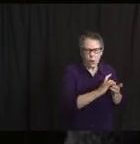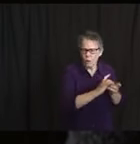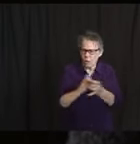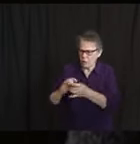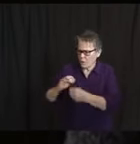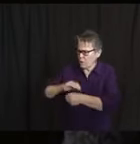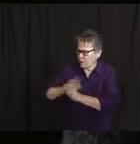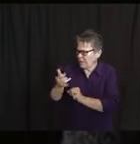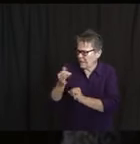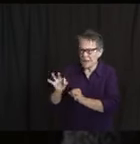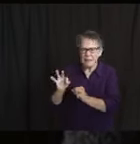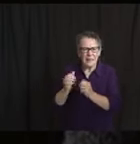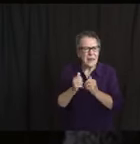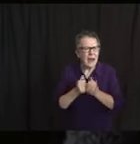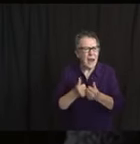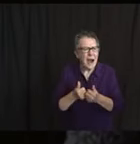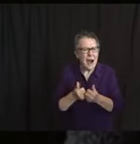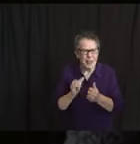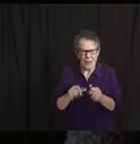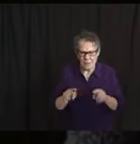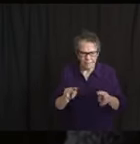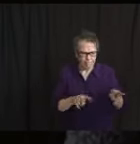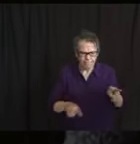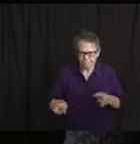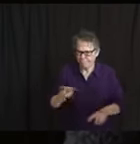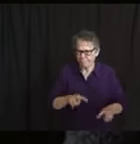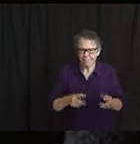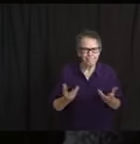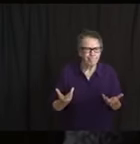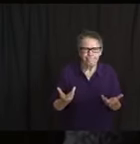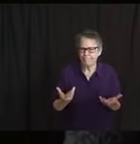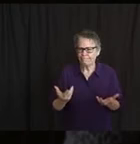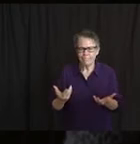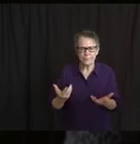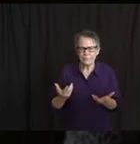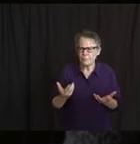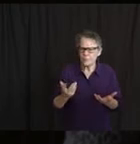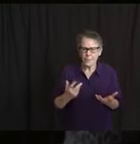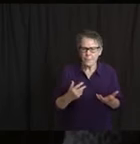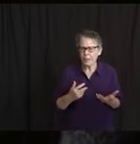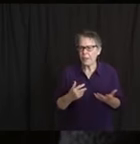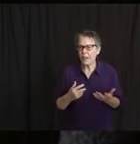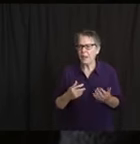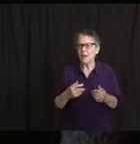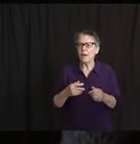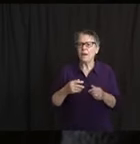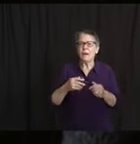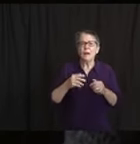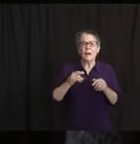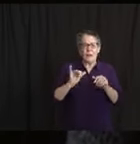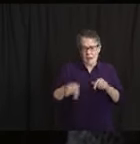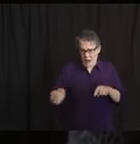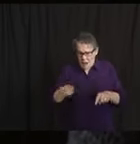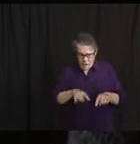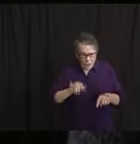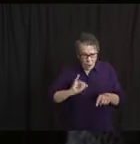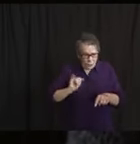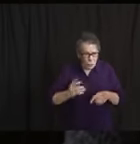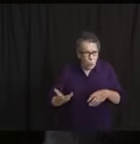this association and, you know, how that overlaps with other inflammatory diseases like Kawasaki disease.